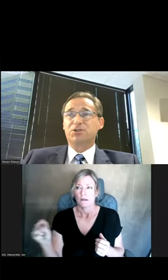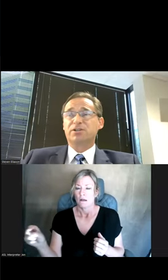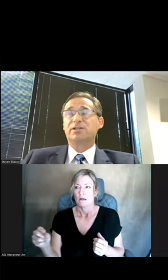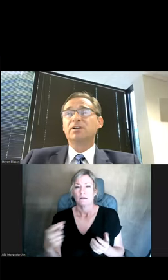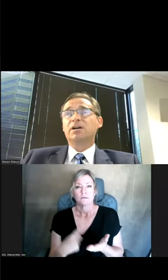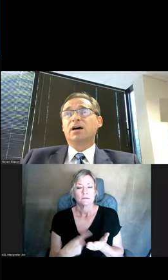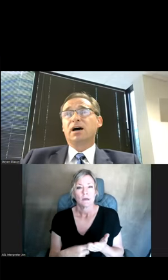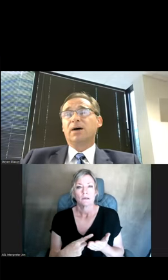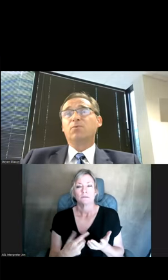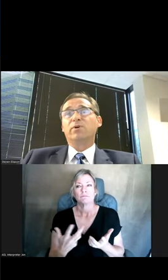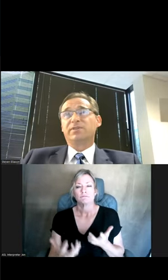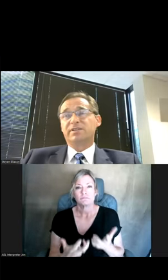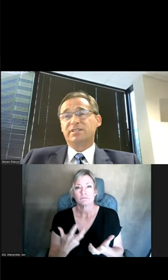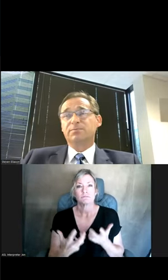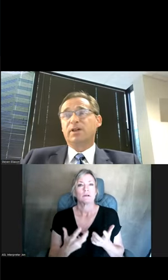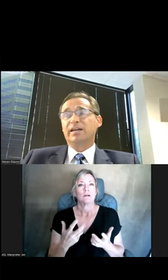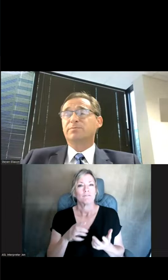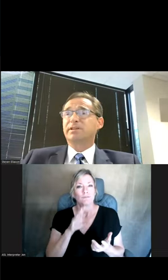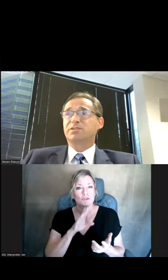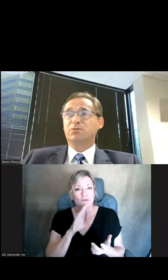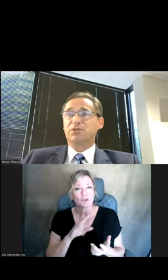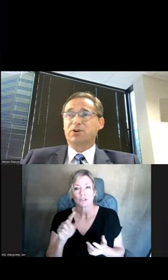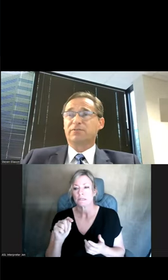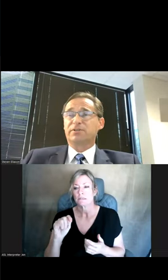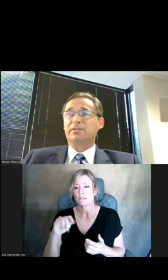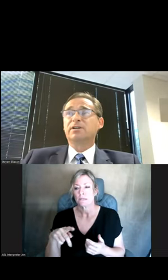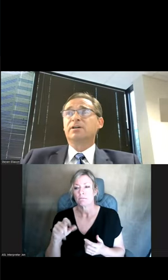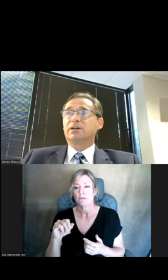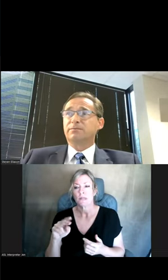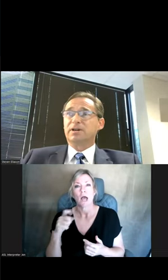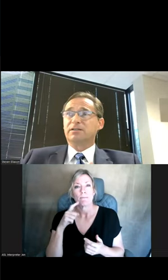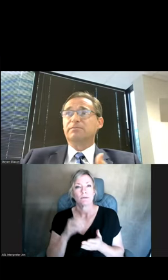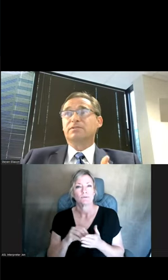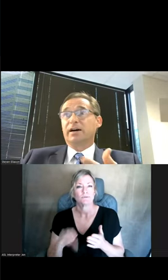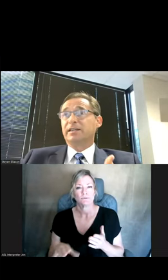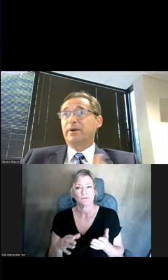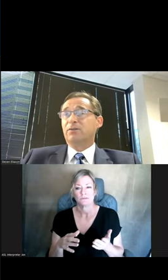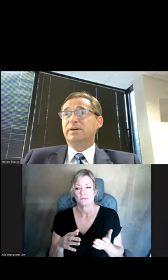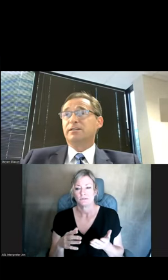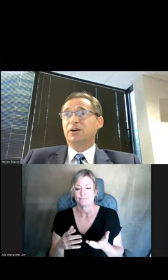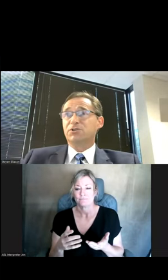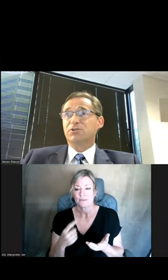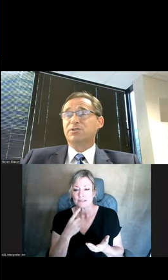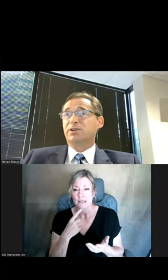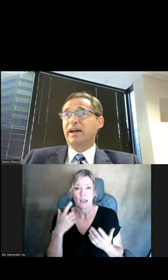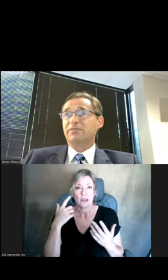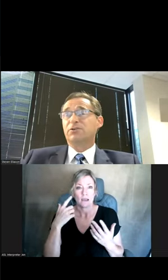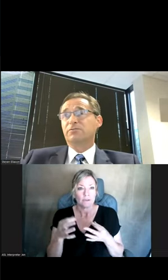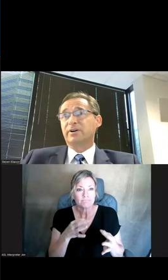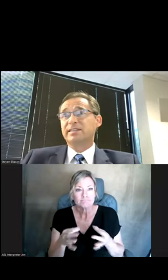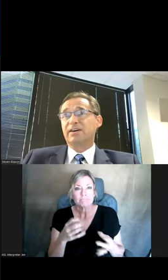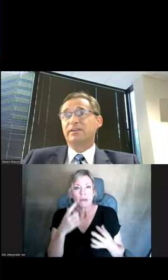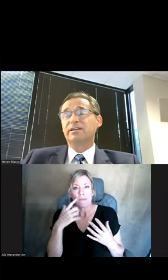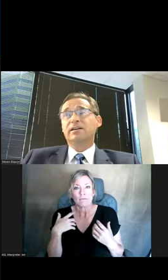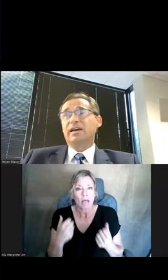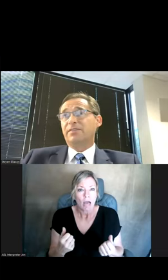frustration with these tip lines because students are often talking about mental health issues that they're having or